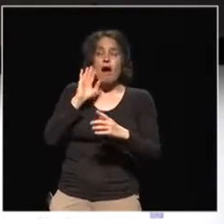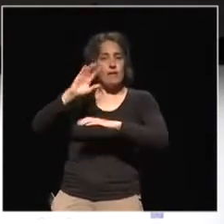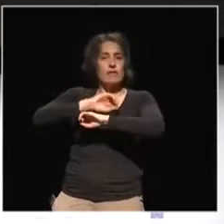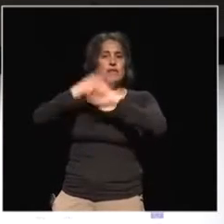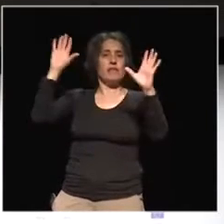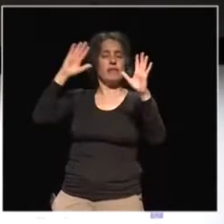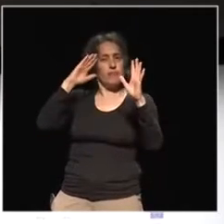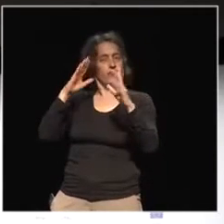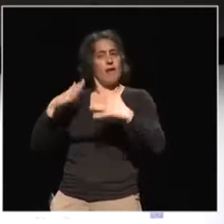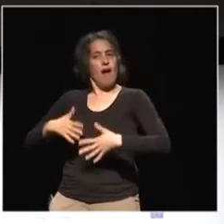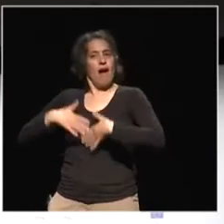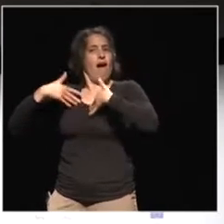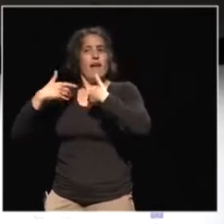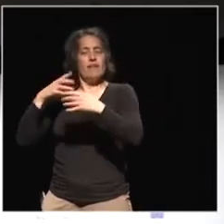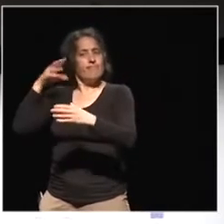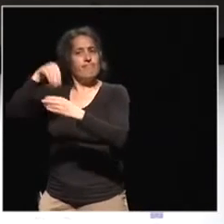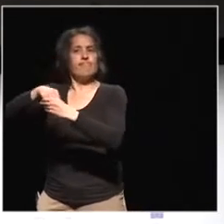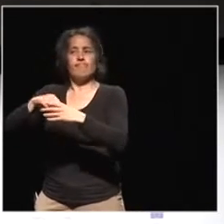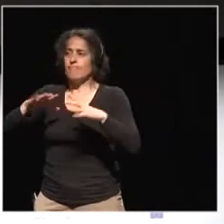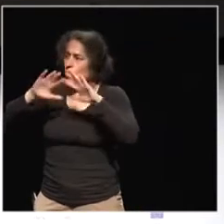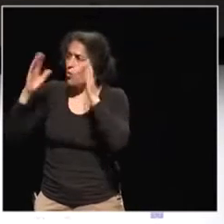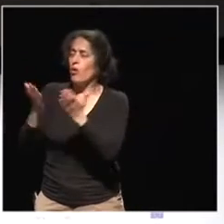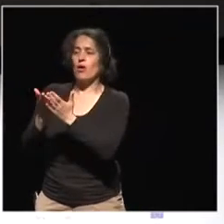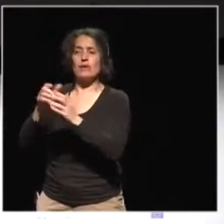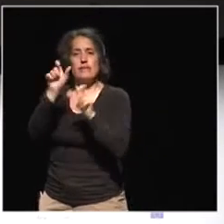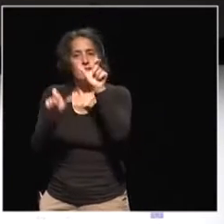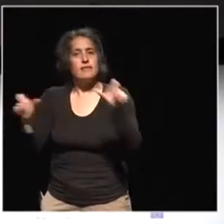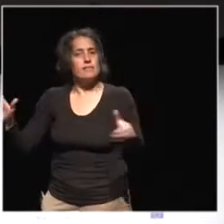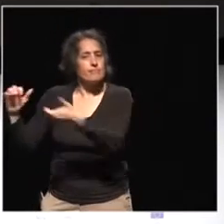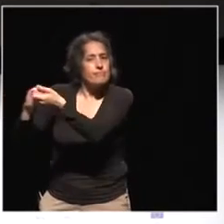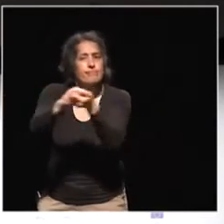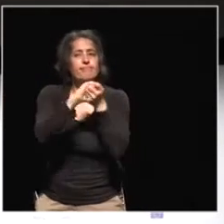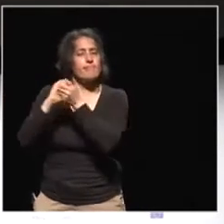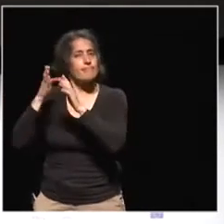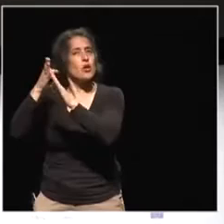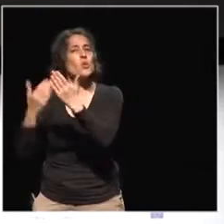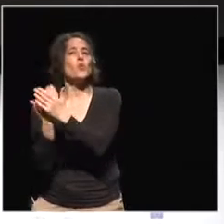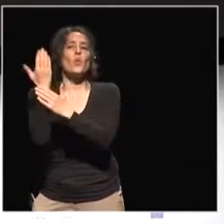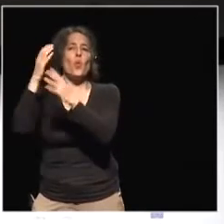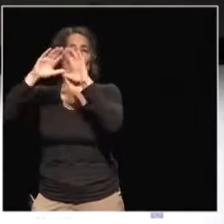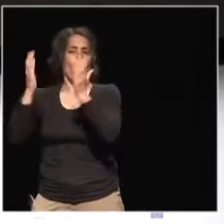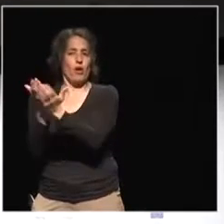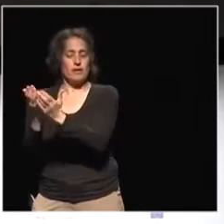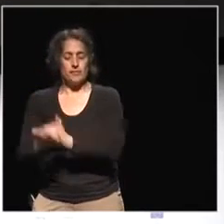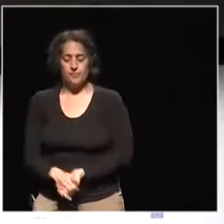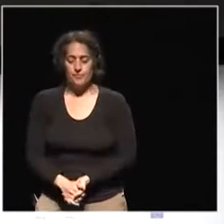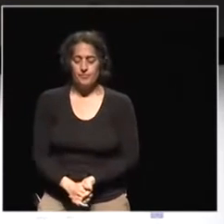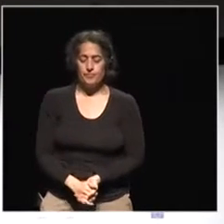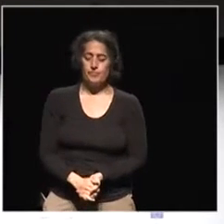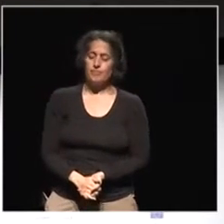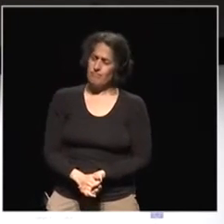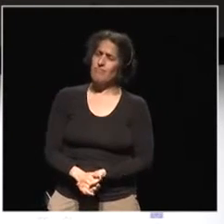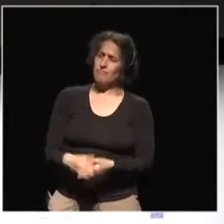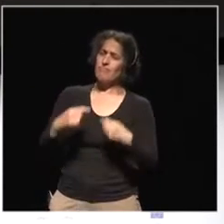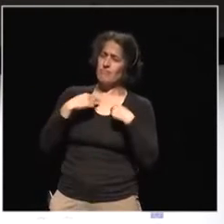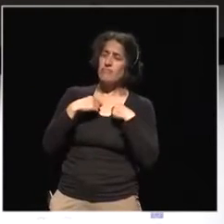To build a citizens movement to deliver a new world. We really need not to overemphasize our